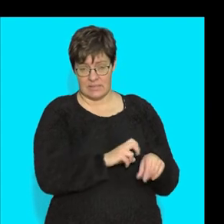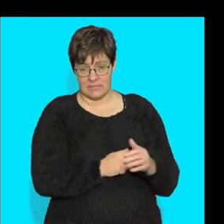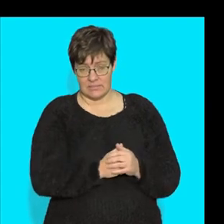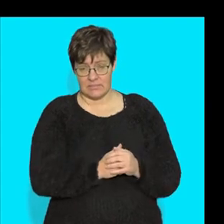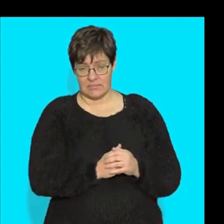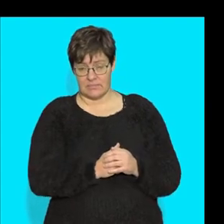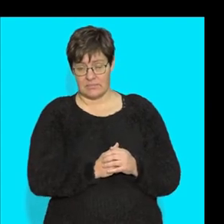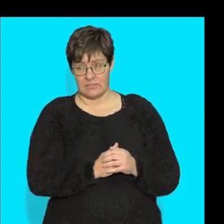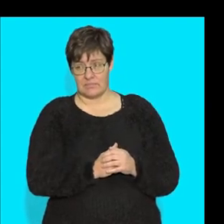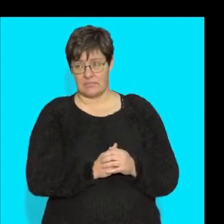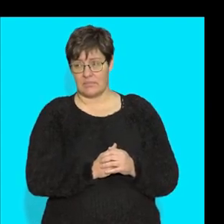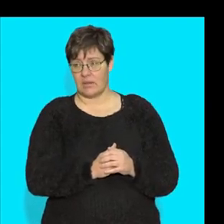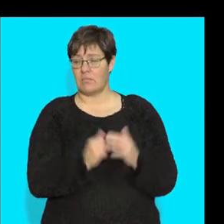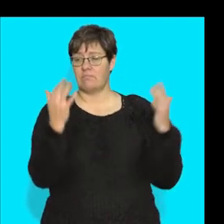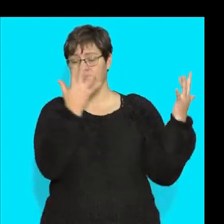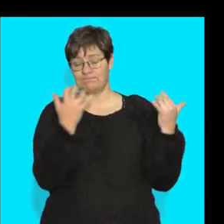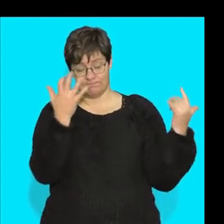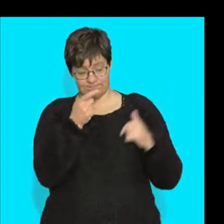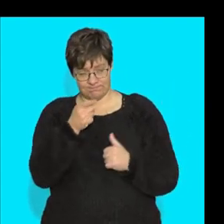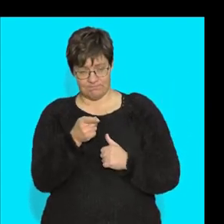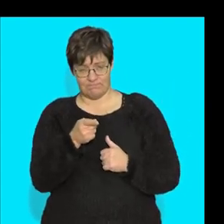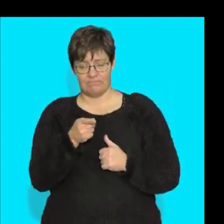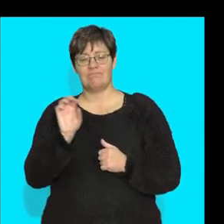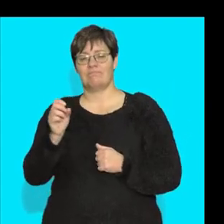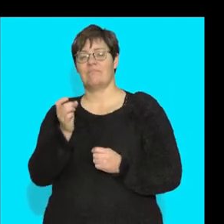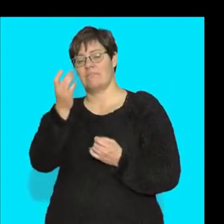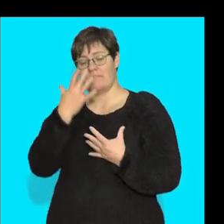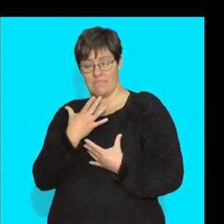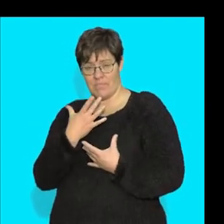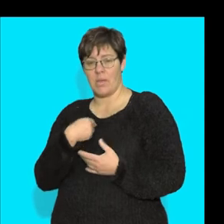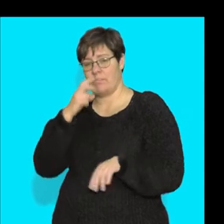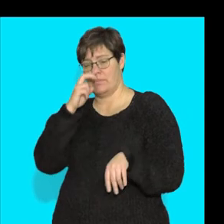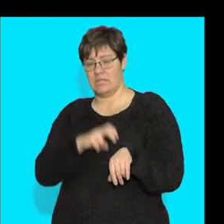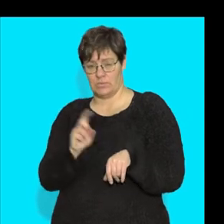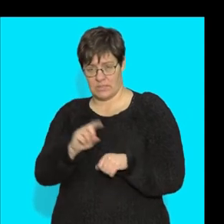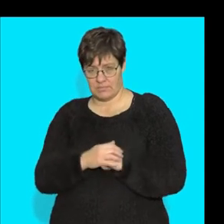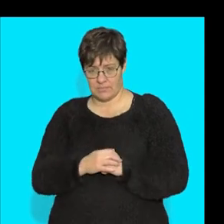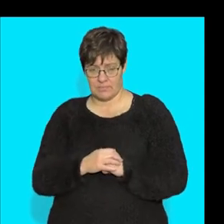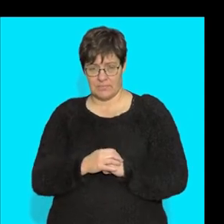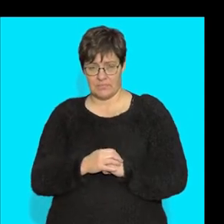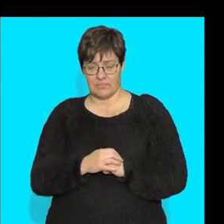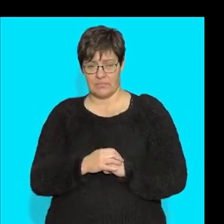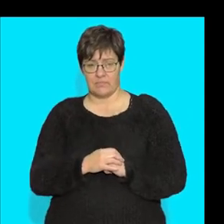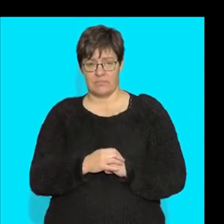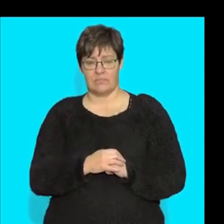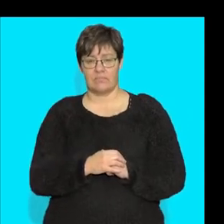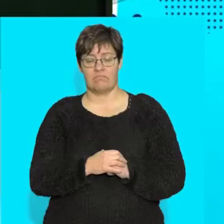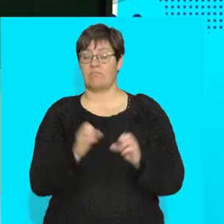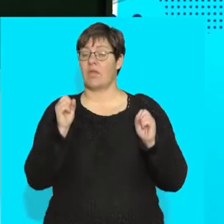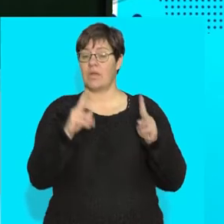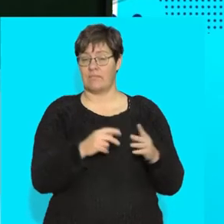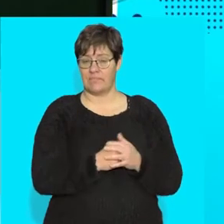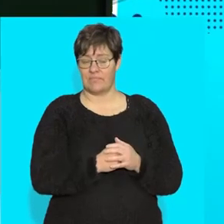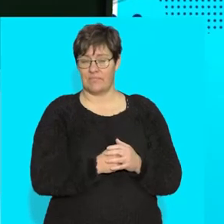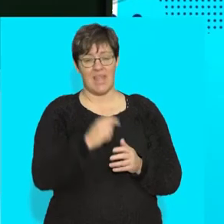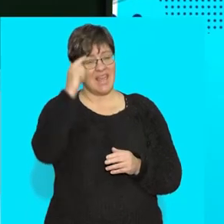All right, so when we do our workings out, that is going to tell me what I'm going to need to do. Okay, guys, I